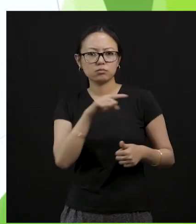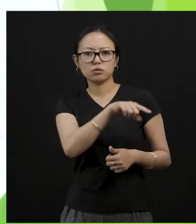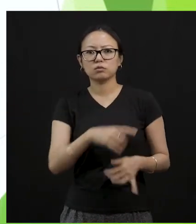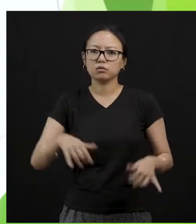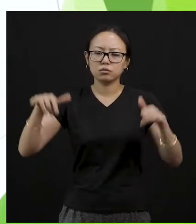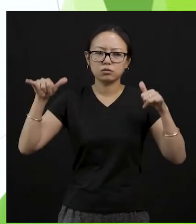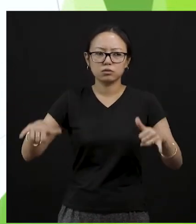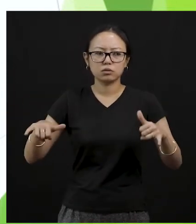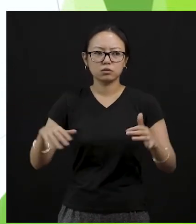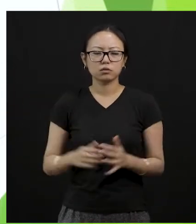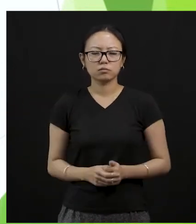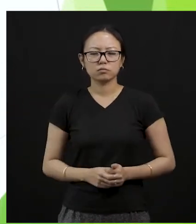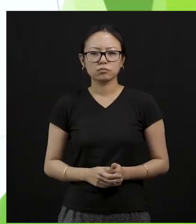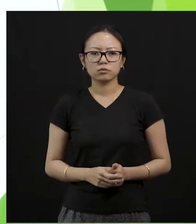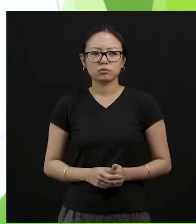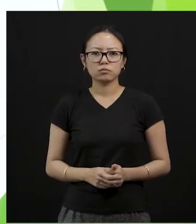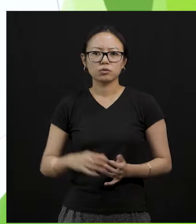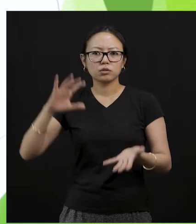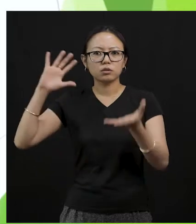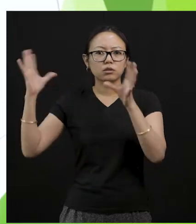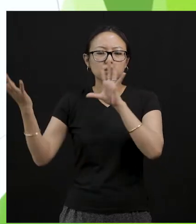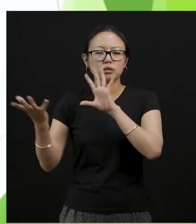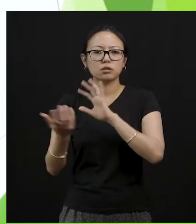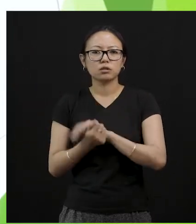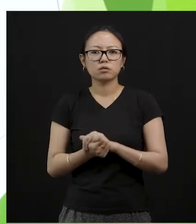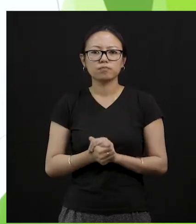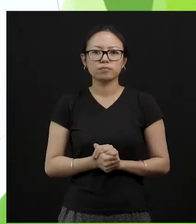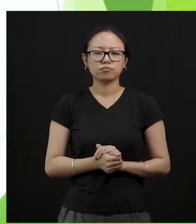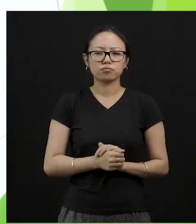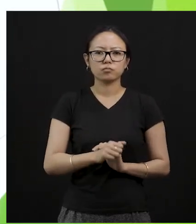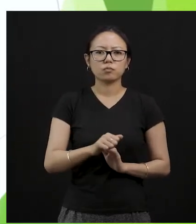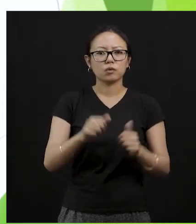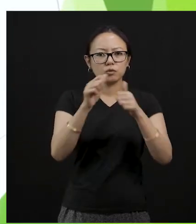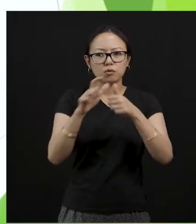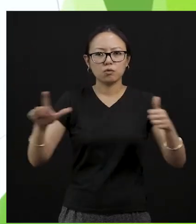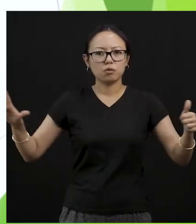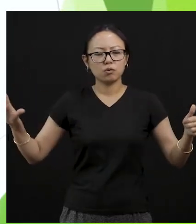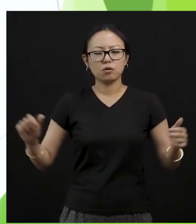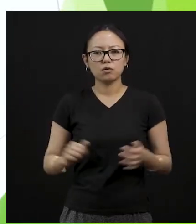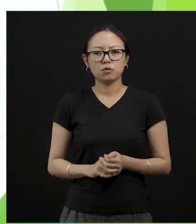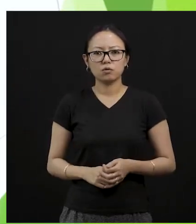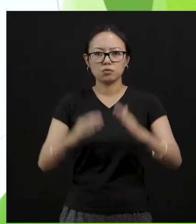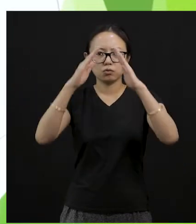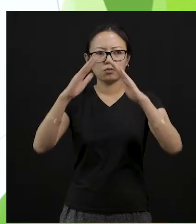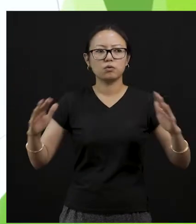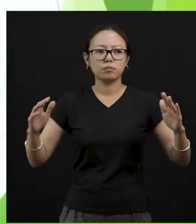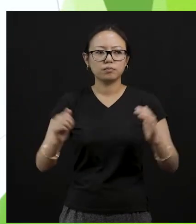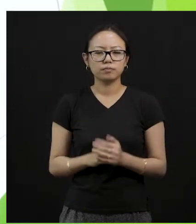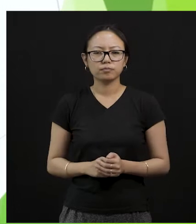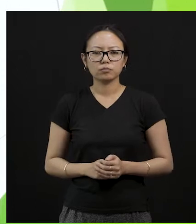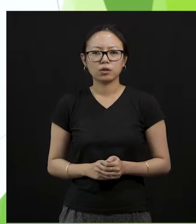So our earth is our home sweet home. It's our home sweet home and we get food from the earth.